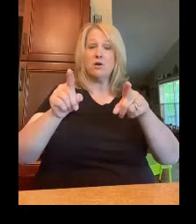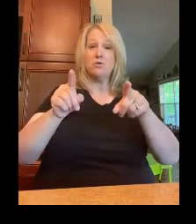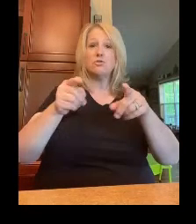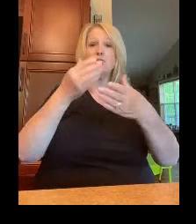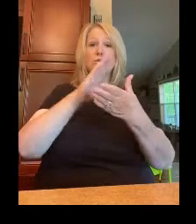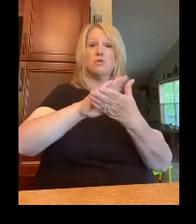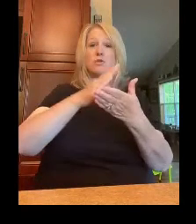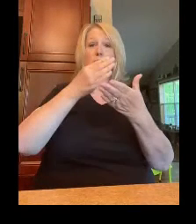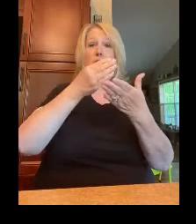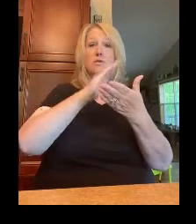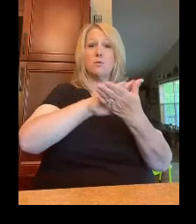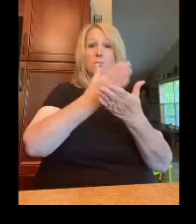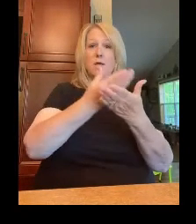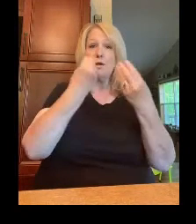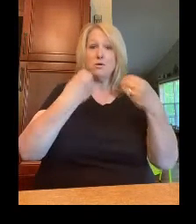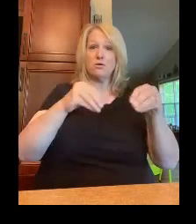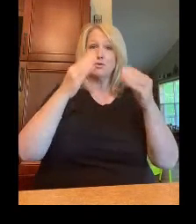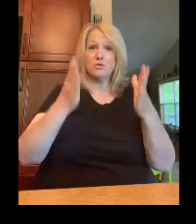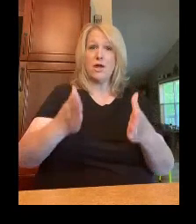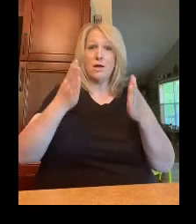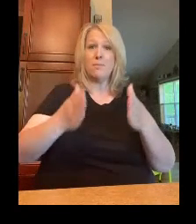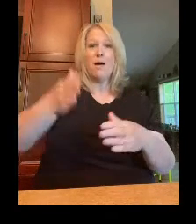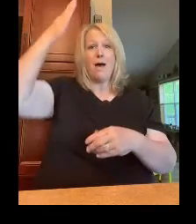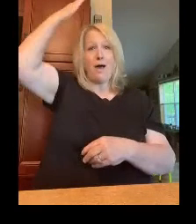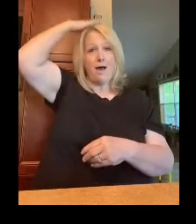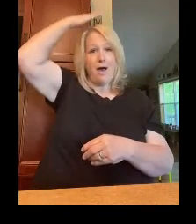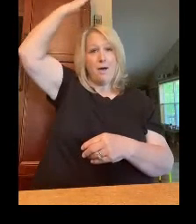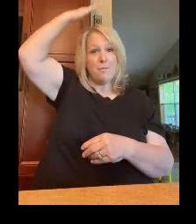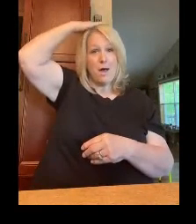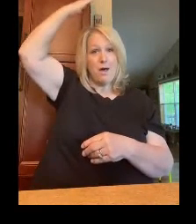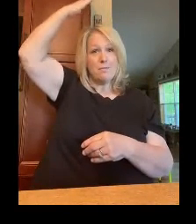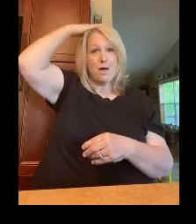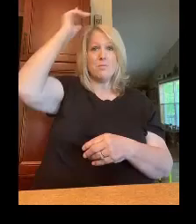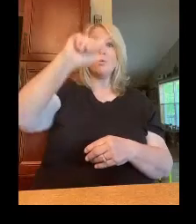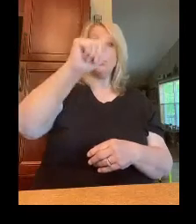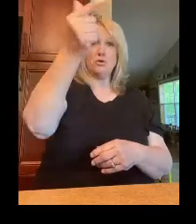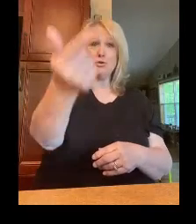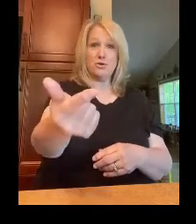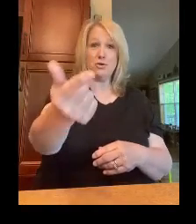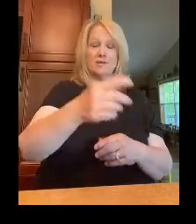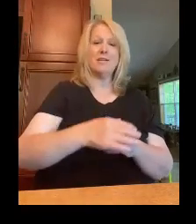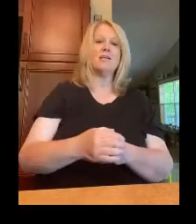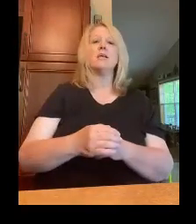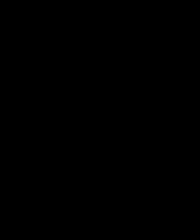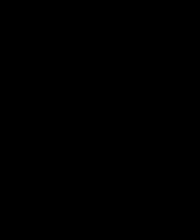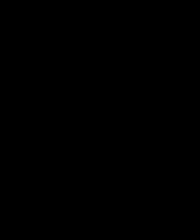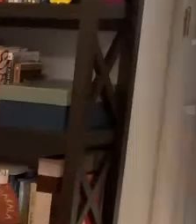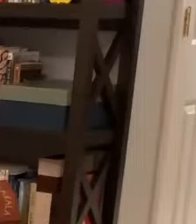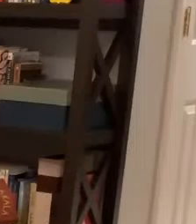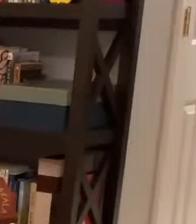ha.